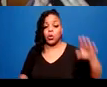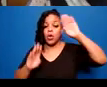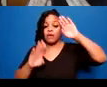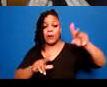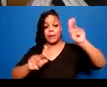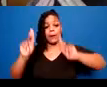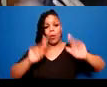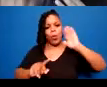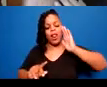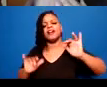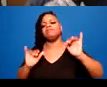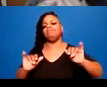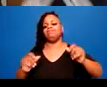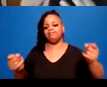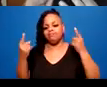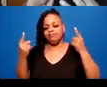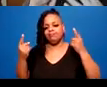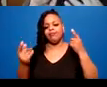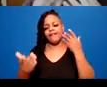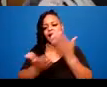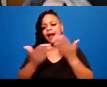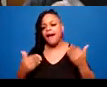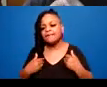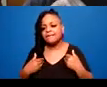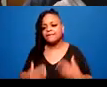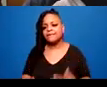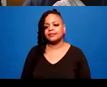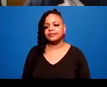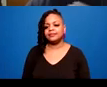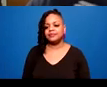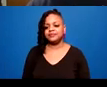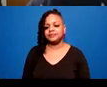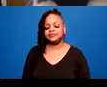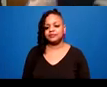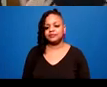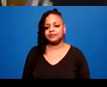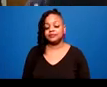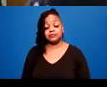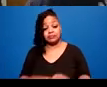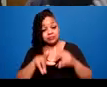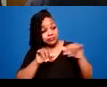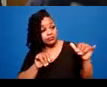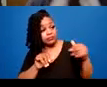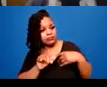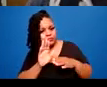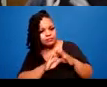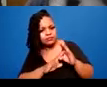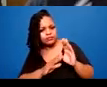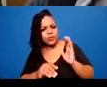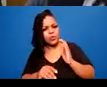on top of everything else, we've developed our ability to come back stronger than ever